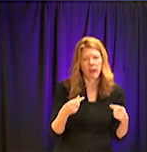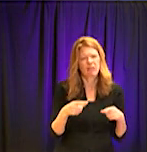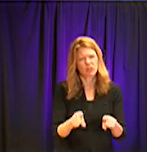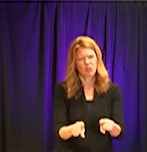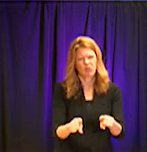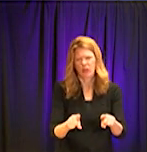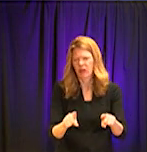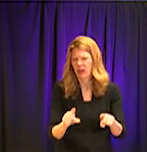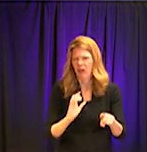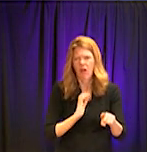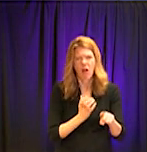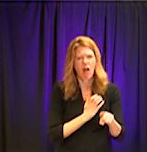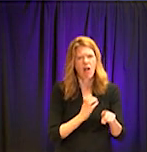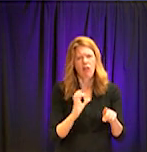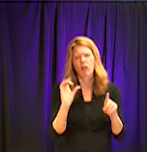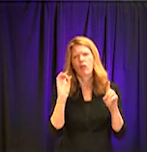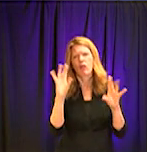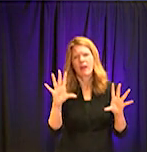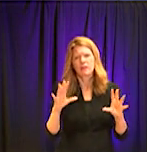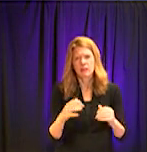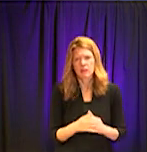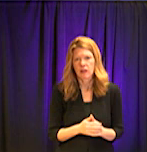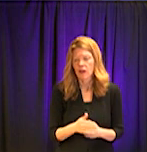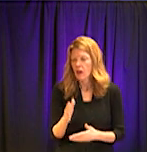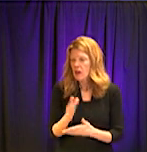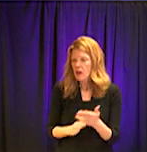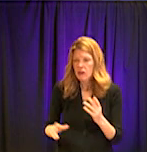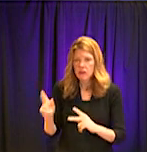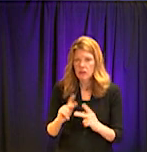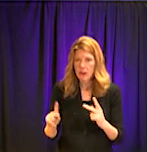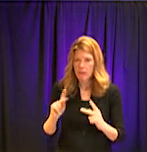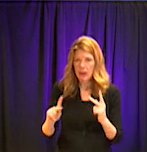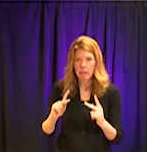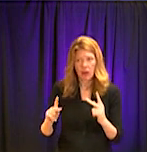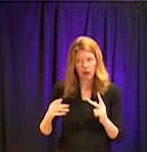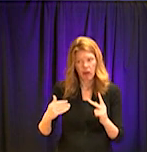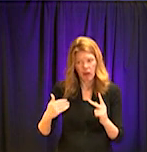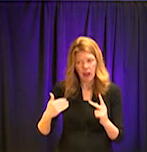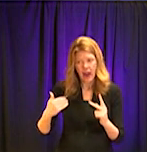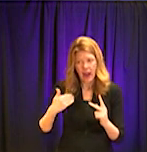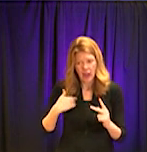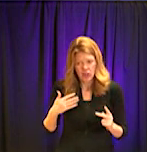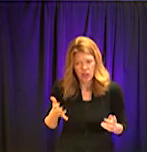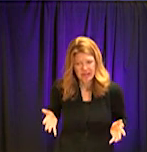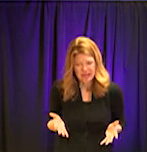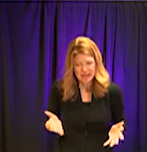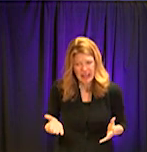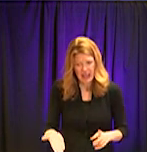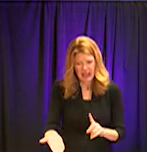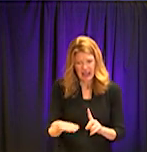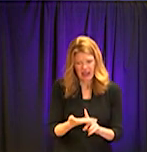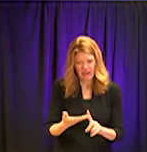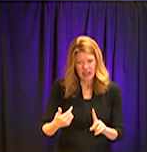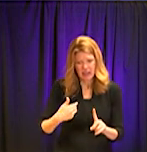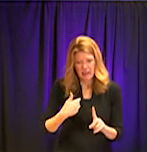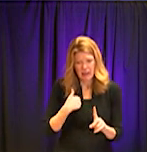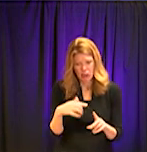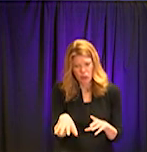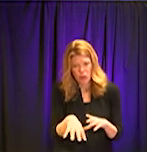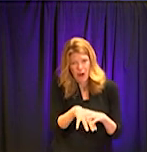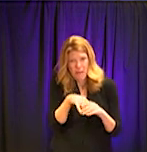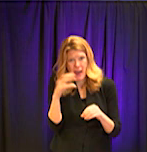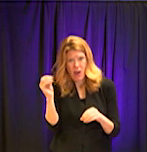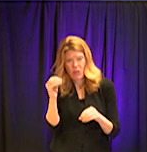And frankly, I had to be talked out of my house to come here. But I happily did it because I want to